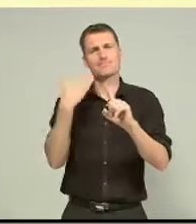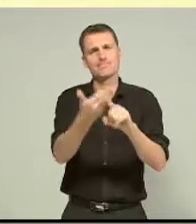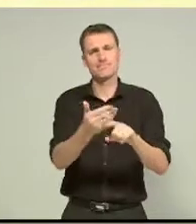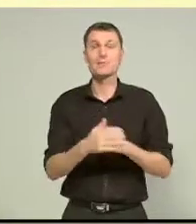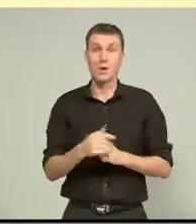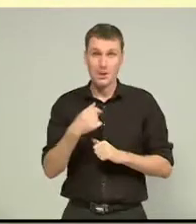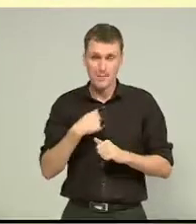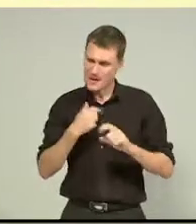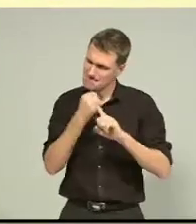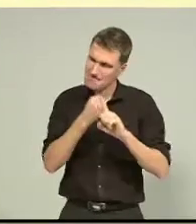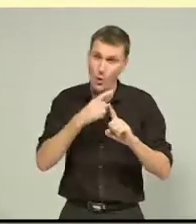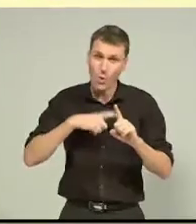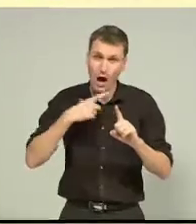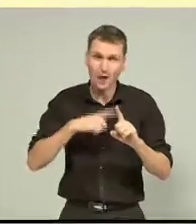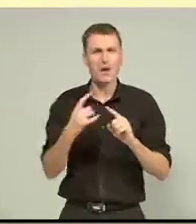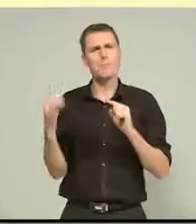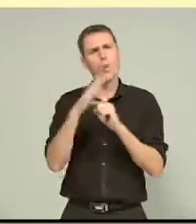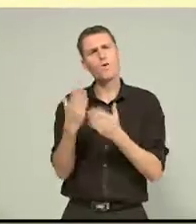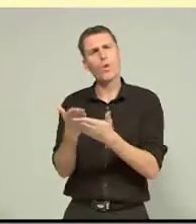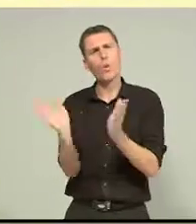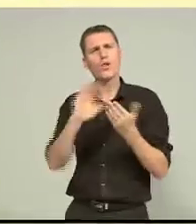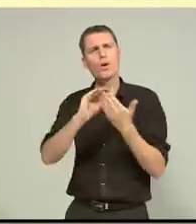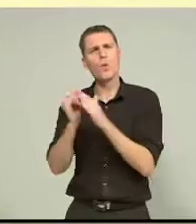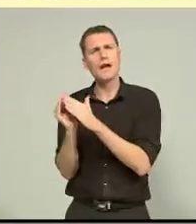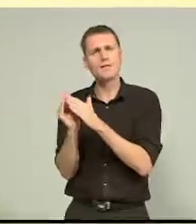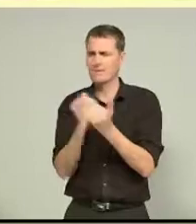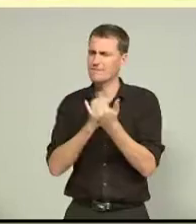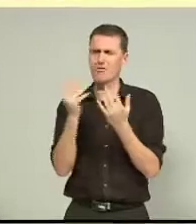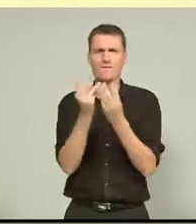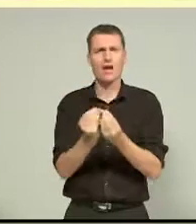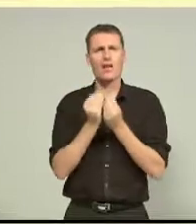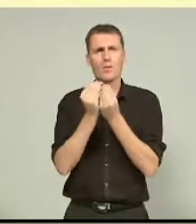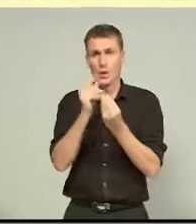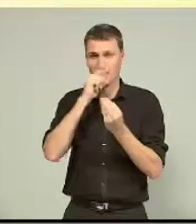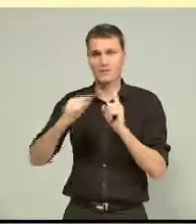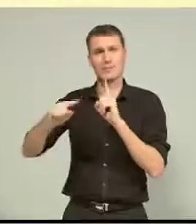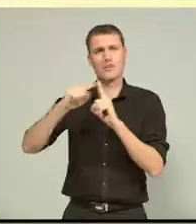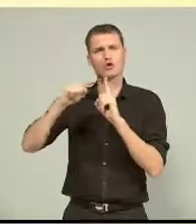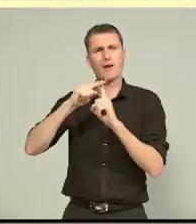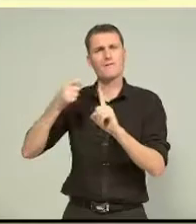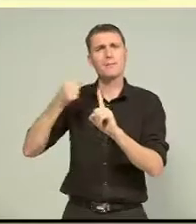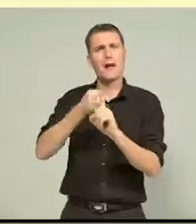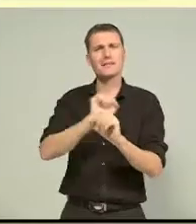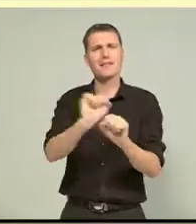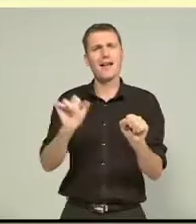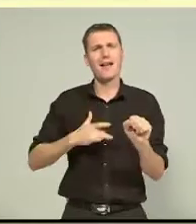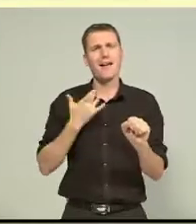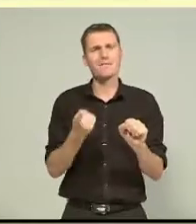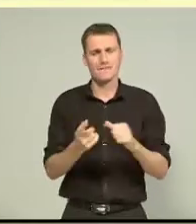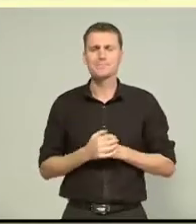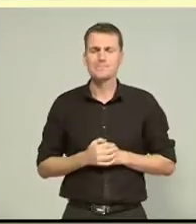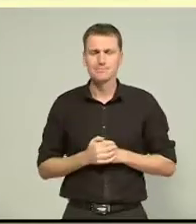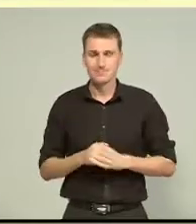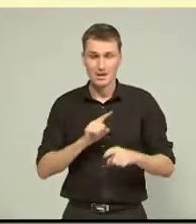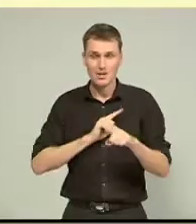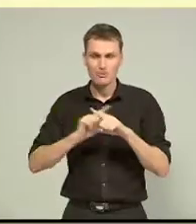important that was in the community and how valued it was and how it really could positively impact people's quality of life. She's tried bringing as